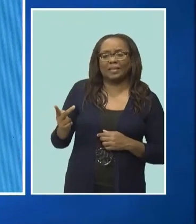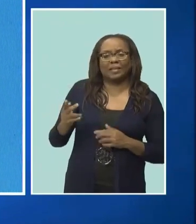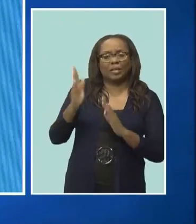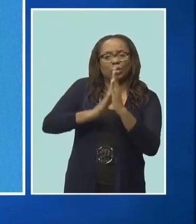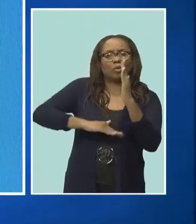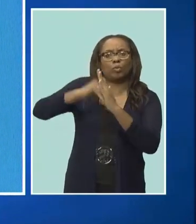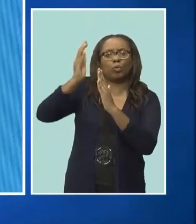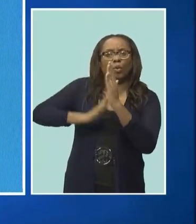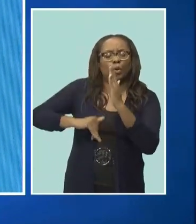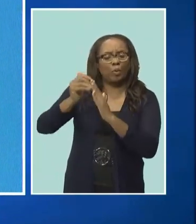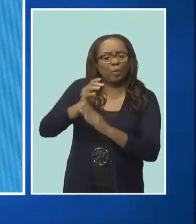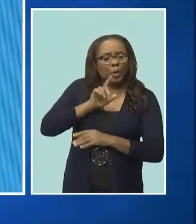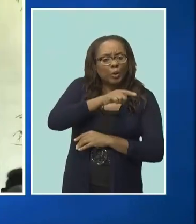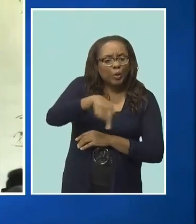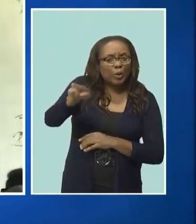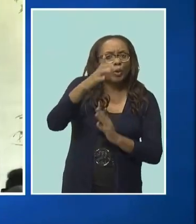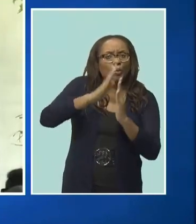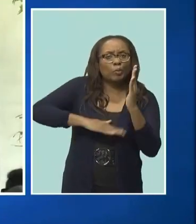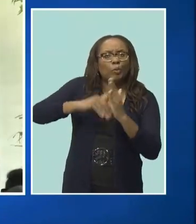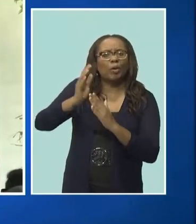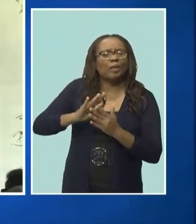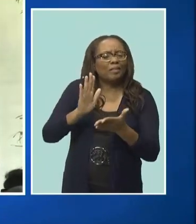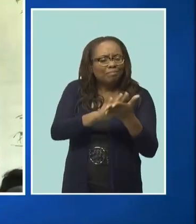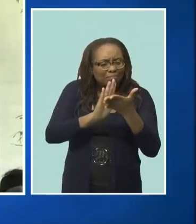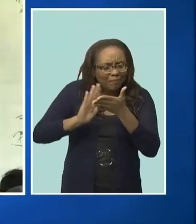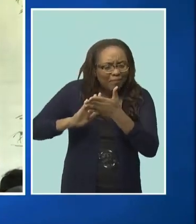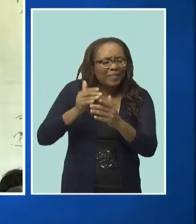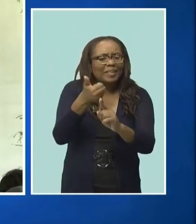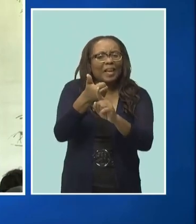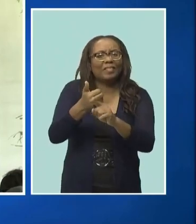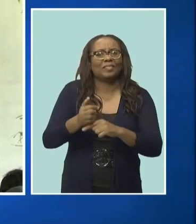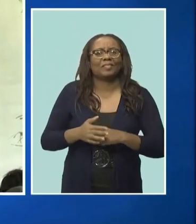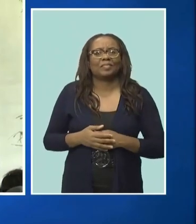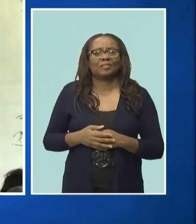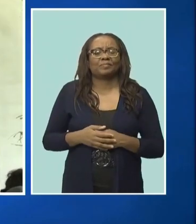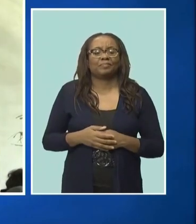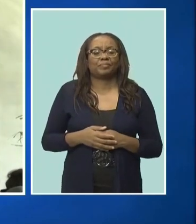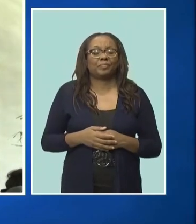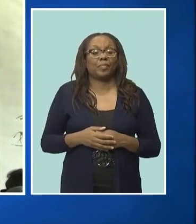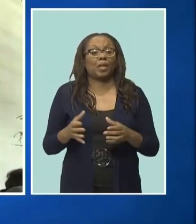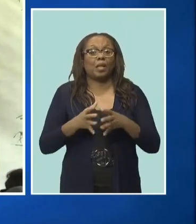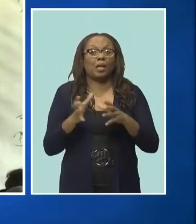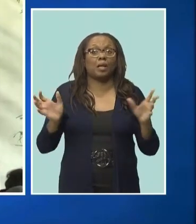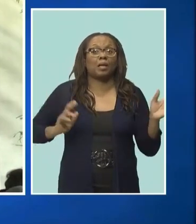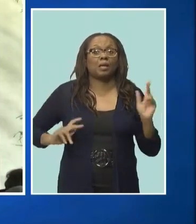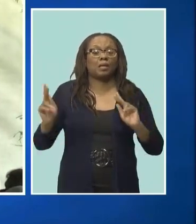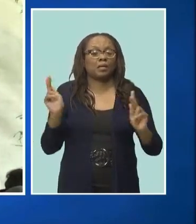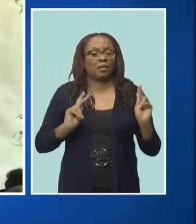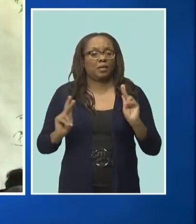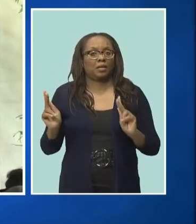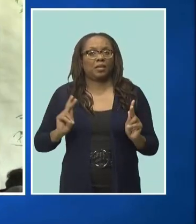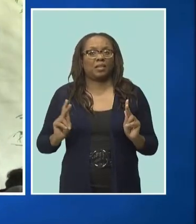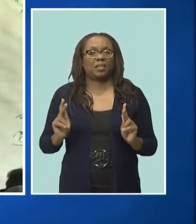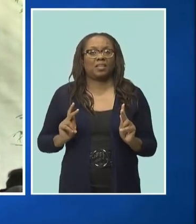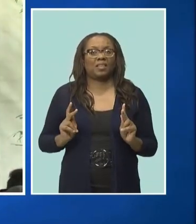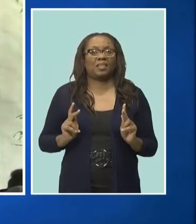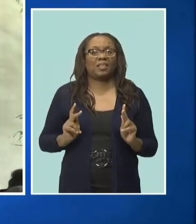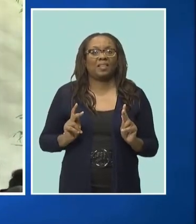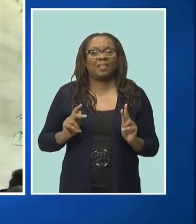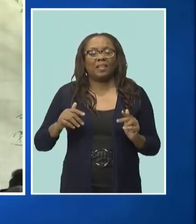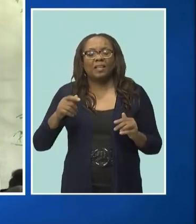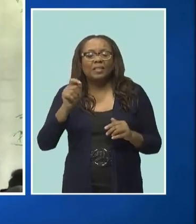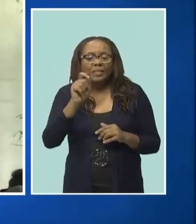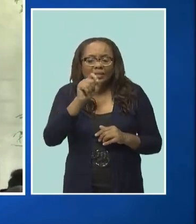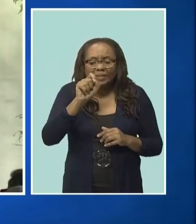a round of applause. Following the unveiling of the mural, a number of officials placed a ceremonial stroke to mark the day,